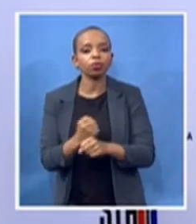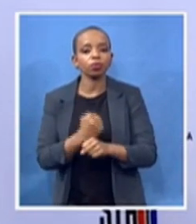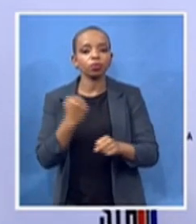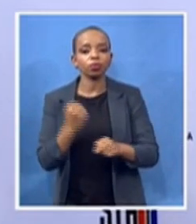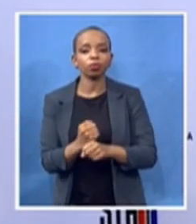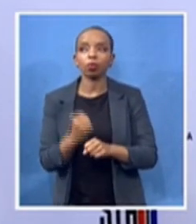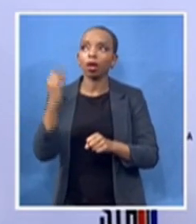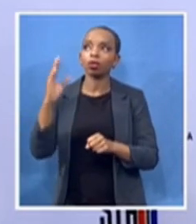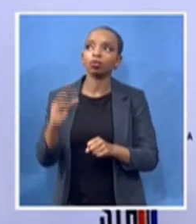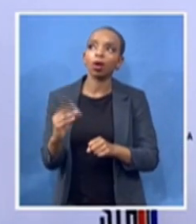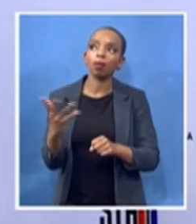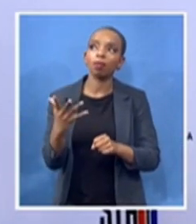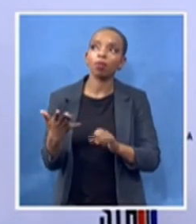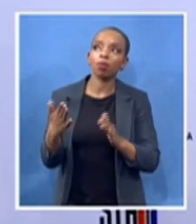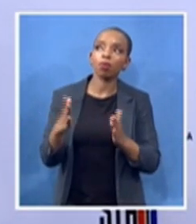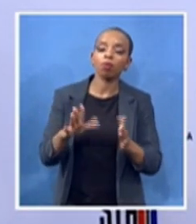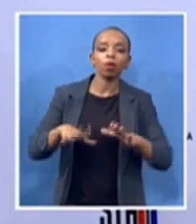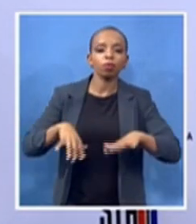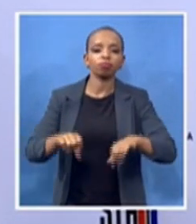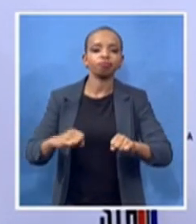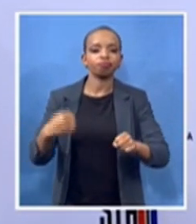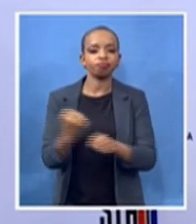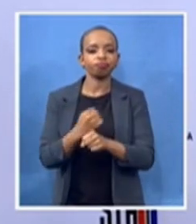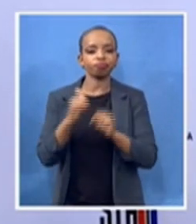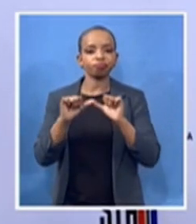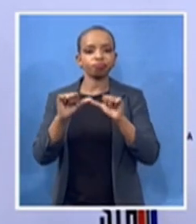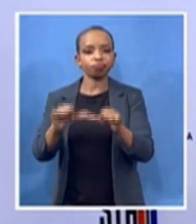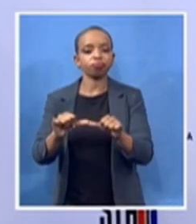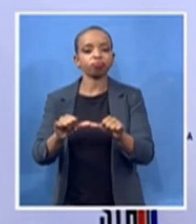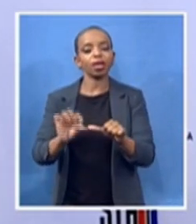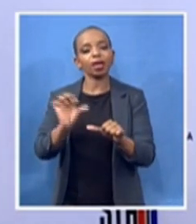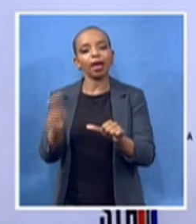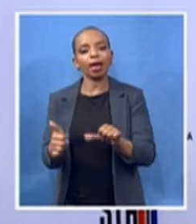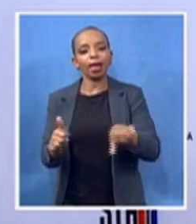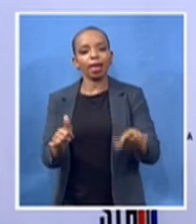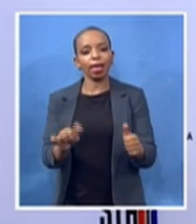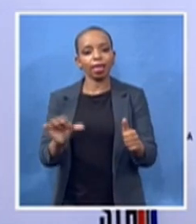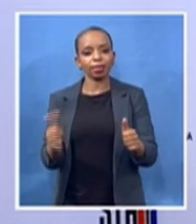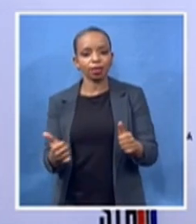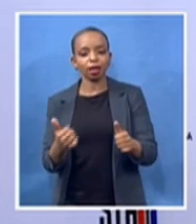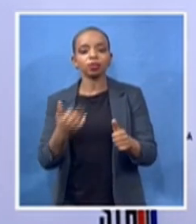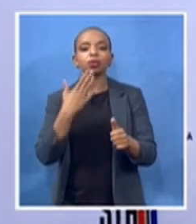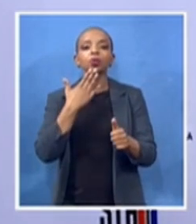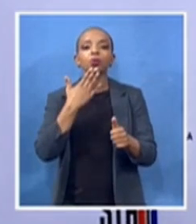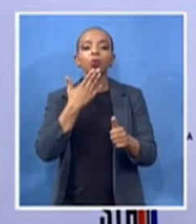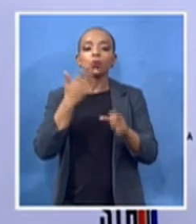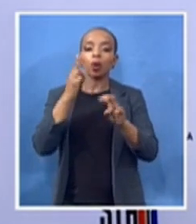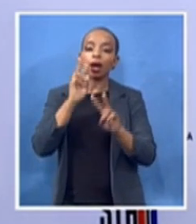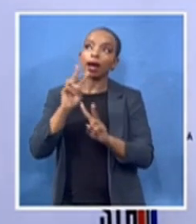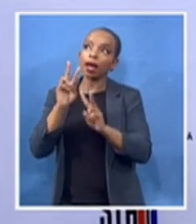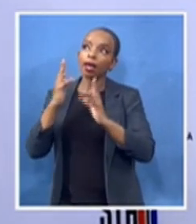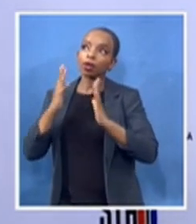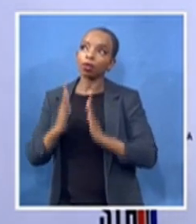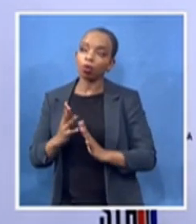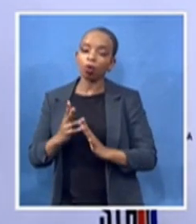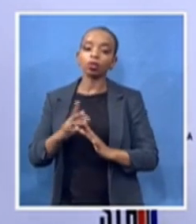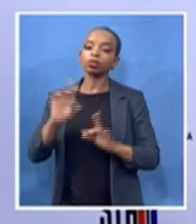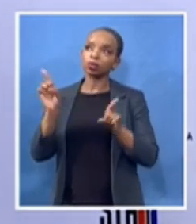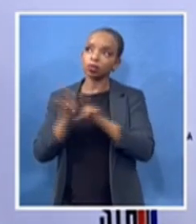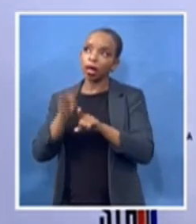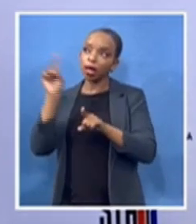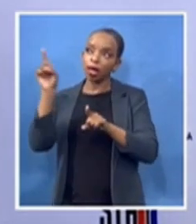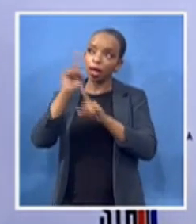iconic figures made towards the future that we envisage we also will be